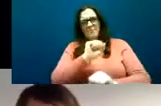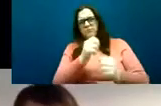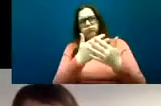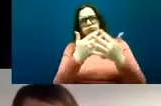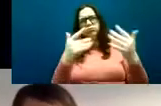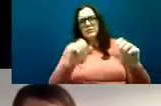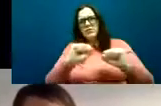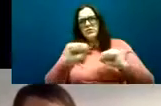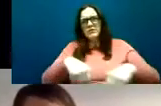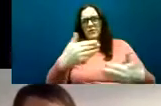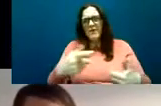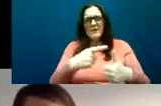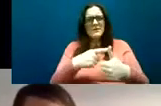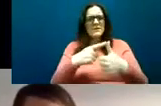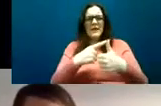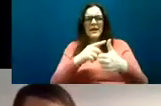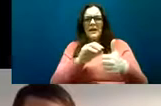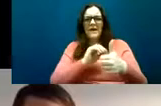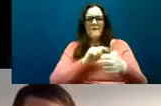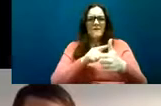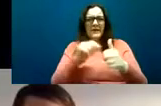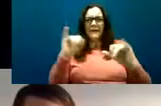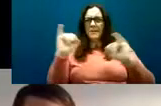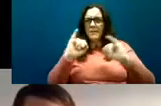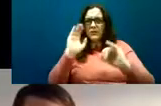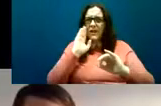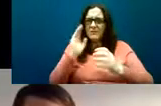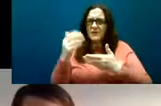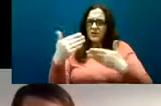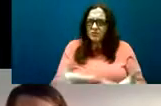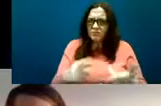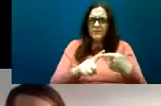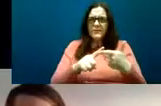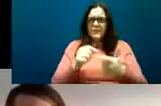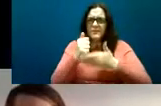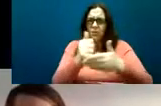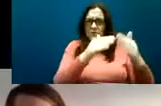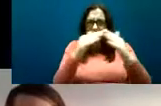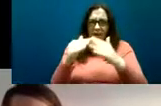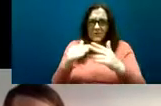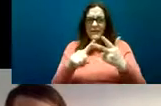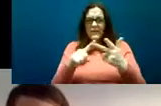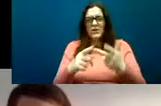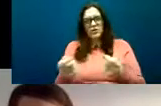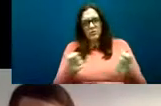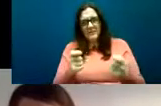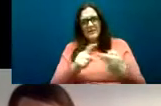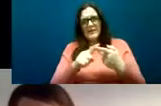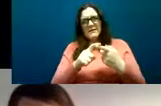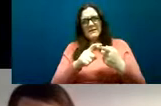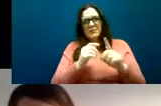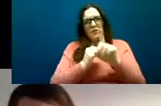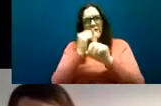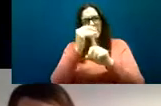supported housing and treatment and recovery and we invited all 14 key workers who worked in one designated